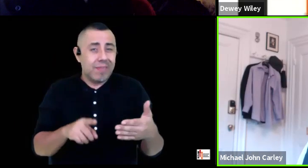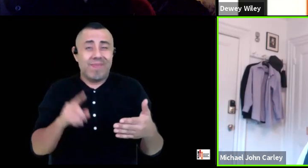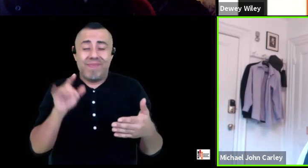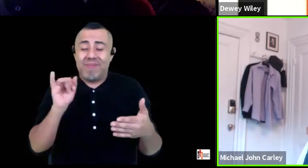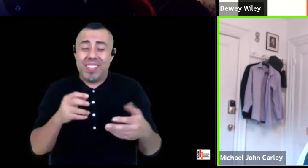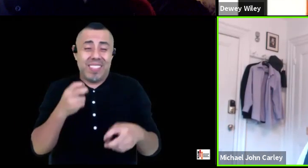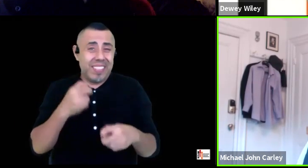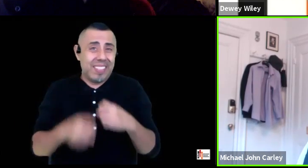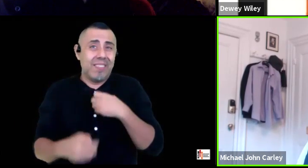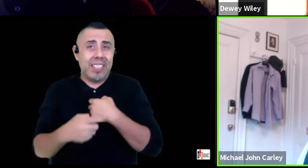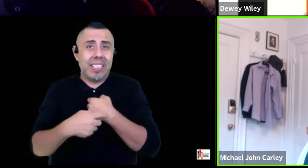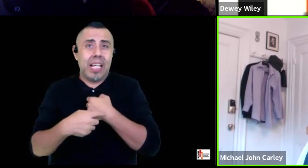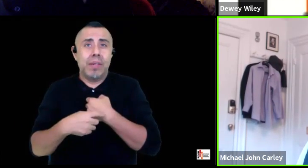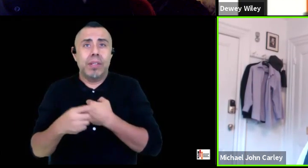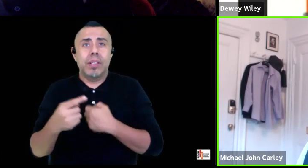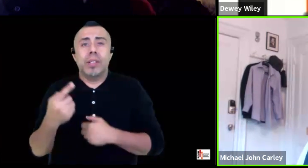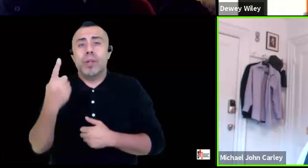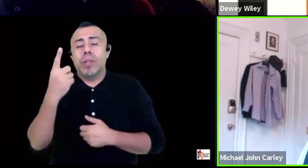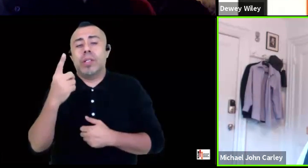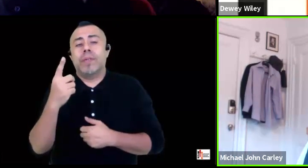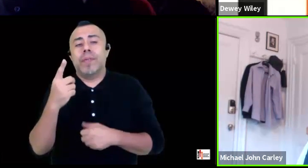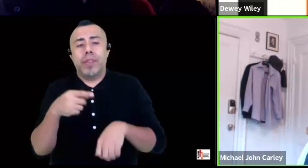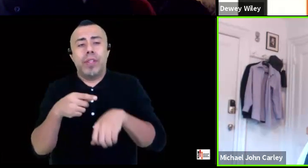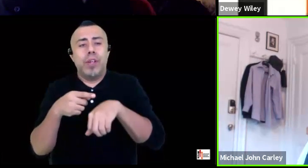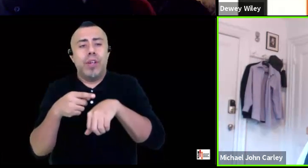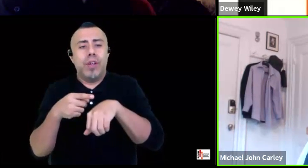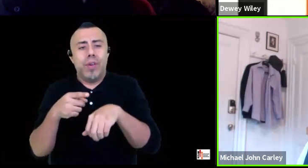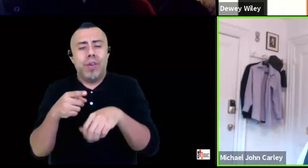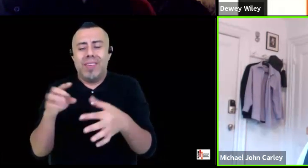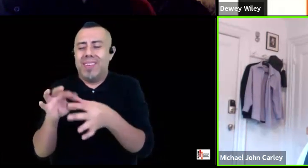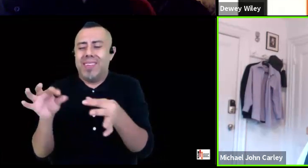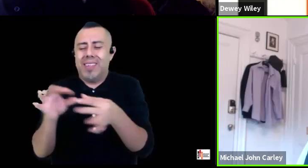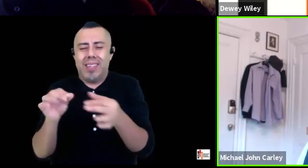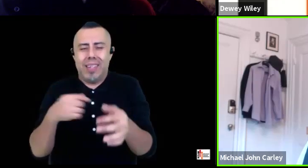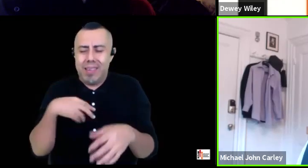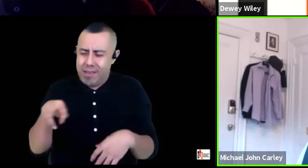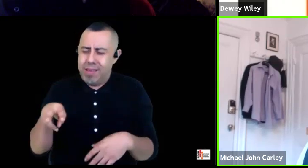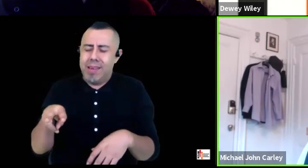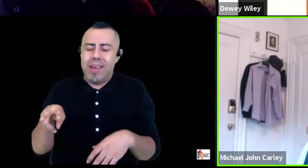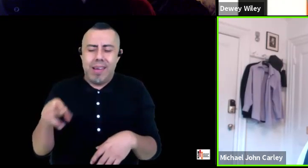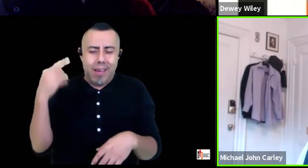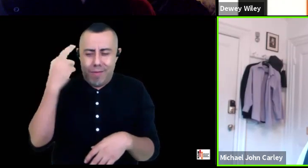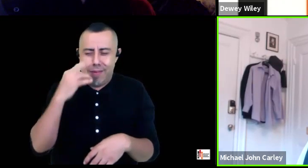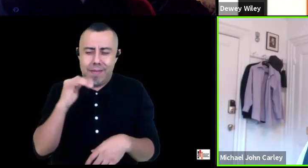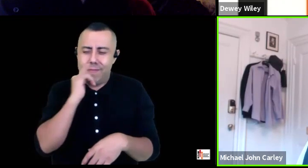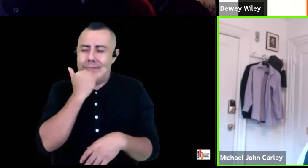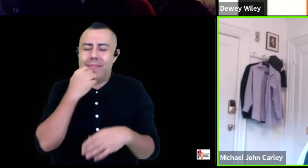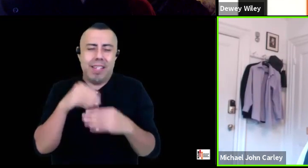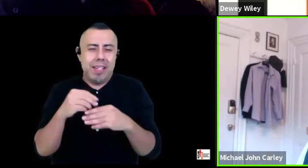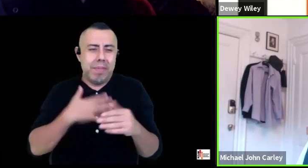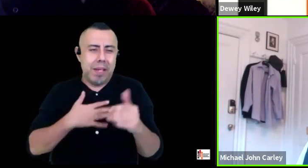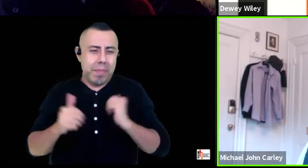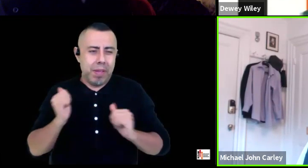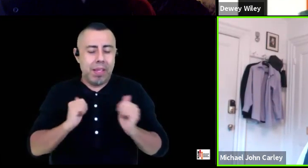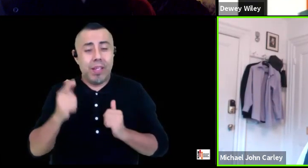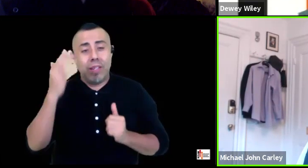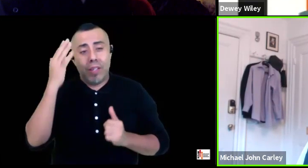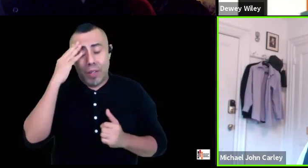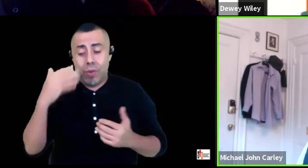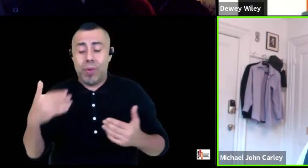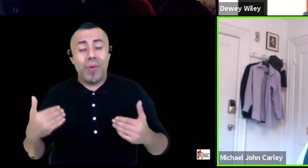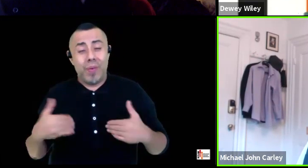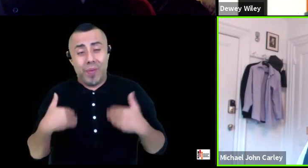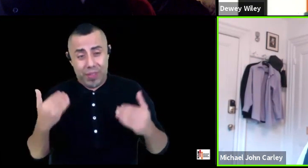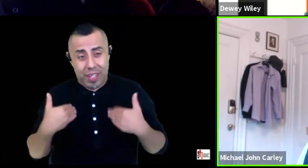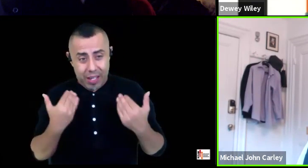one of the references i just picked up on today that i was like oh man that's a flaw in the play was you know when young piotr and old piotr are talking about